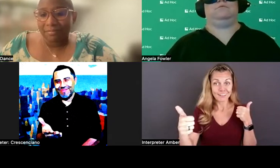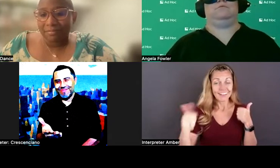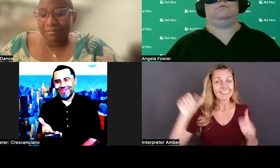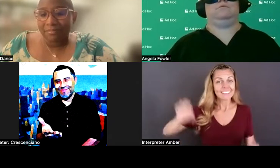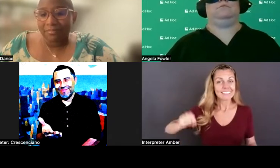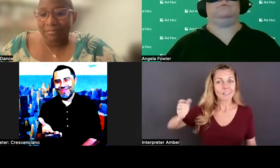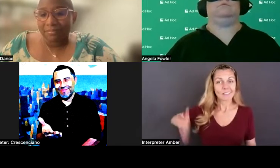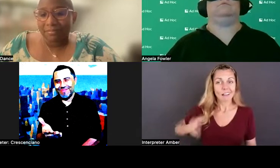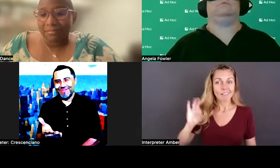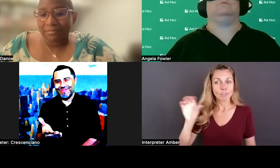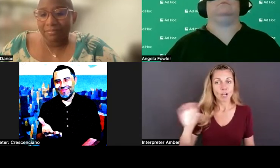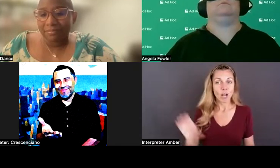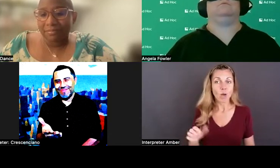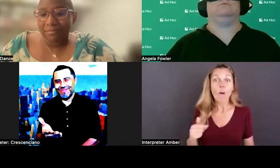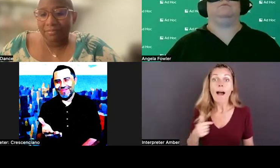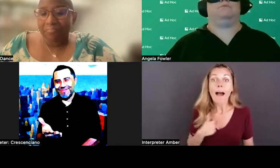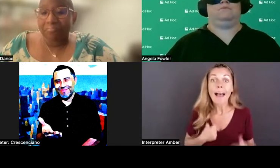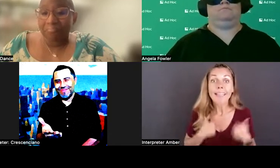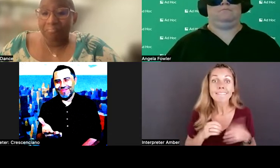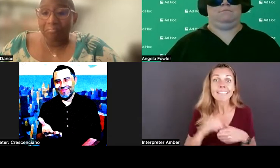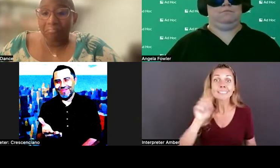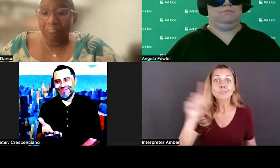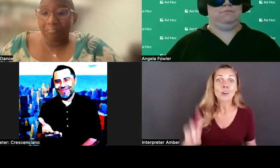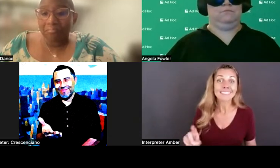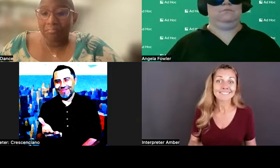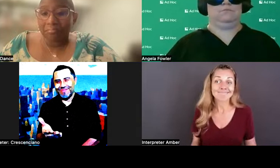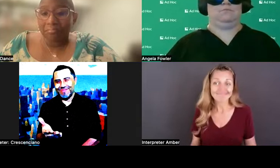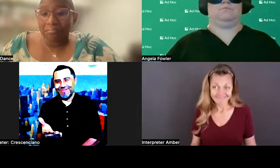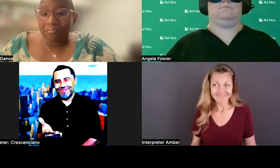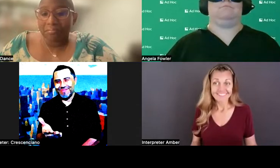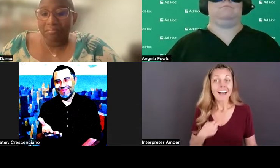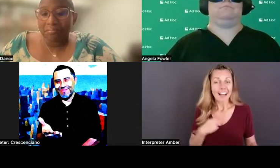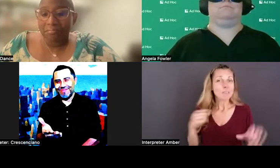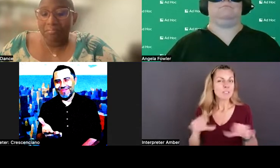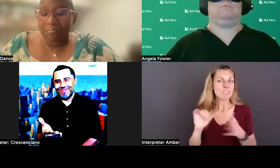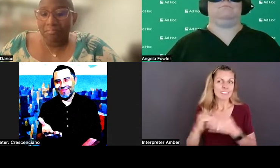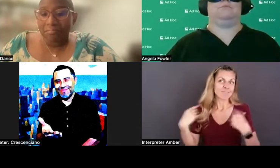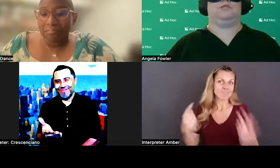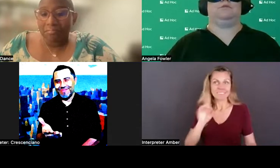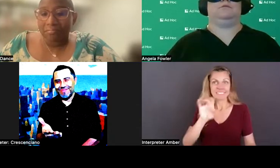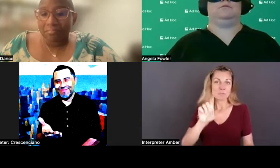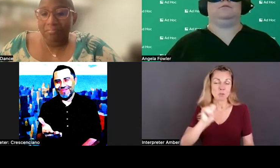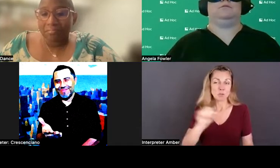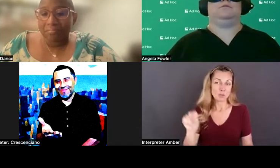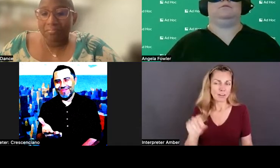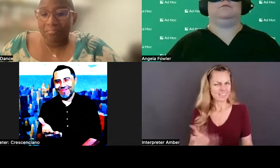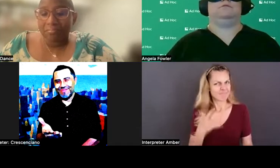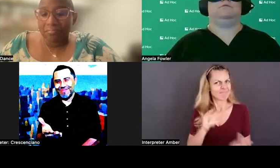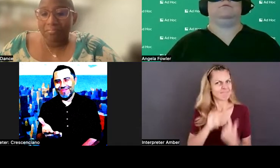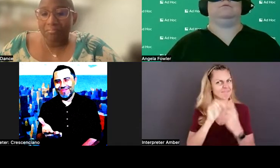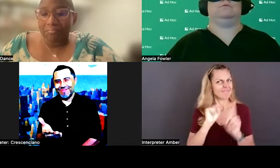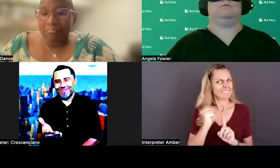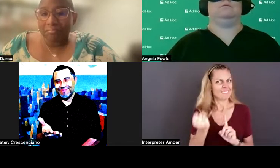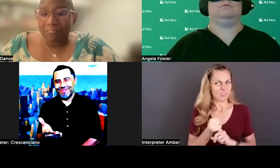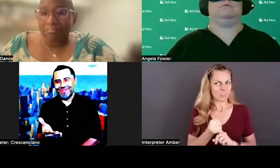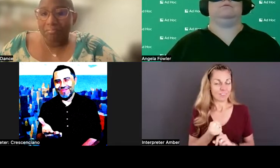Chicago. And I live in Metro Detroit. I've been doing that since December of 2020. So it's a pretty unique scenario, especially